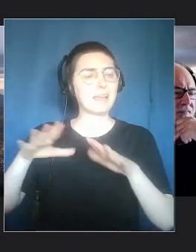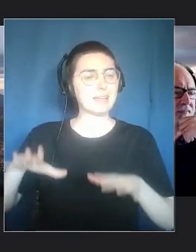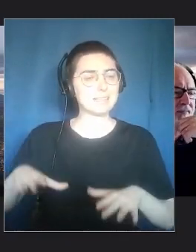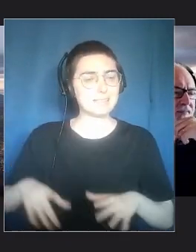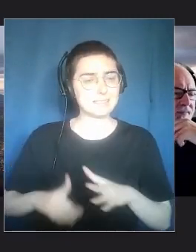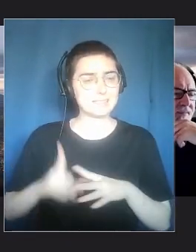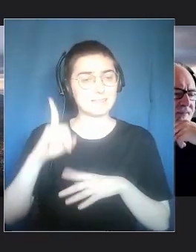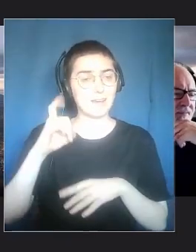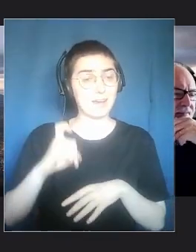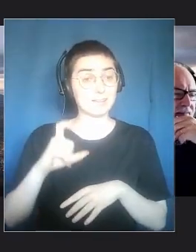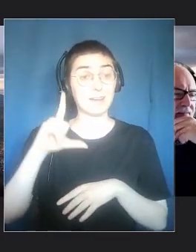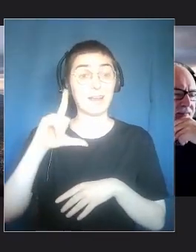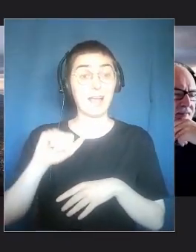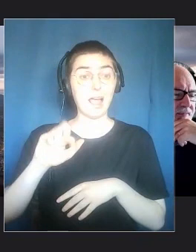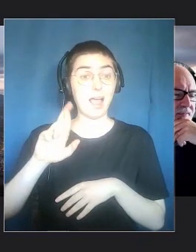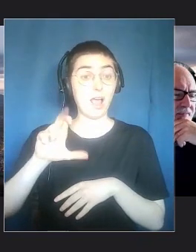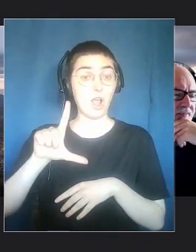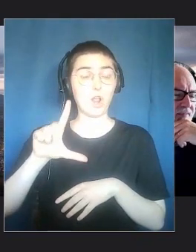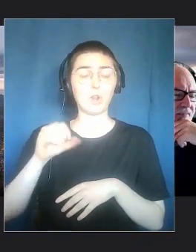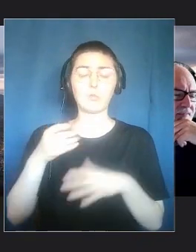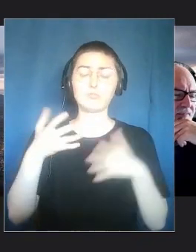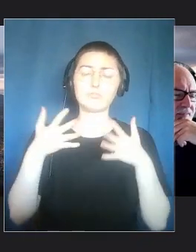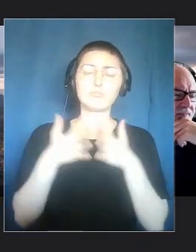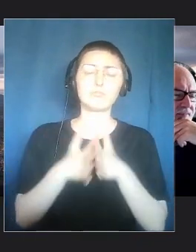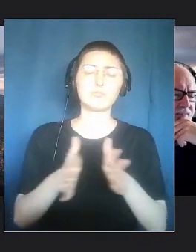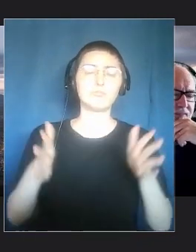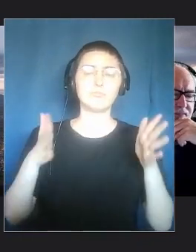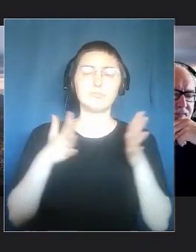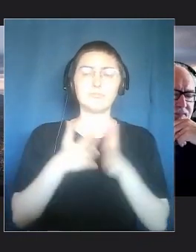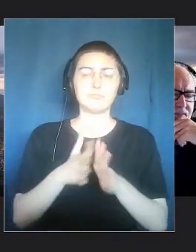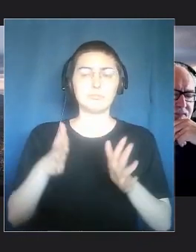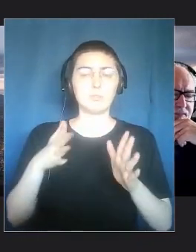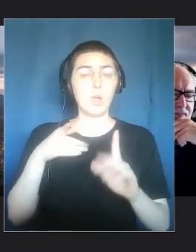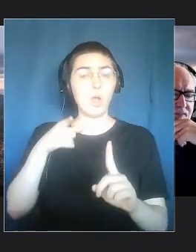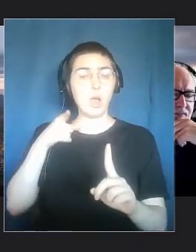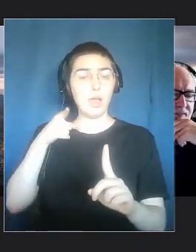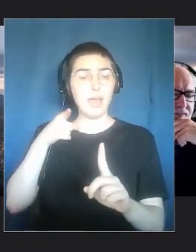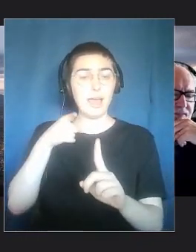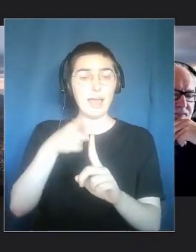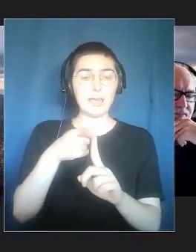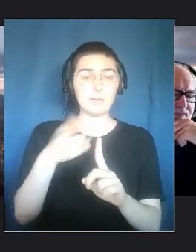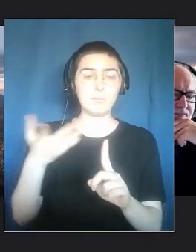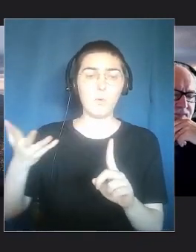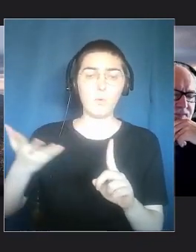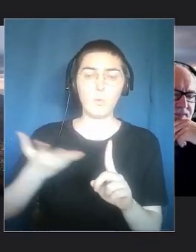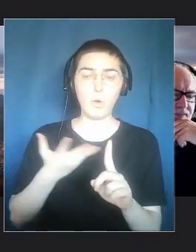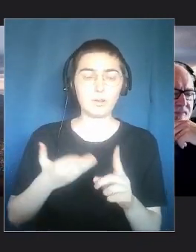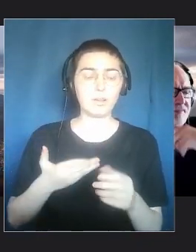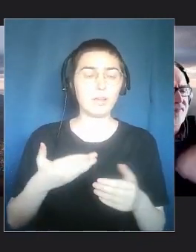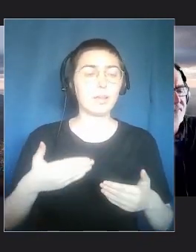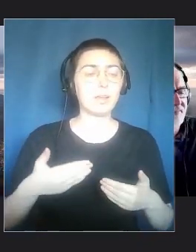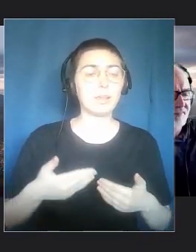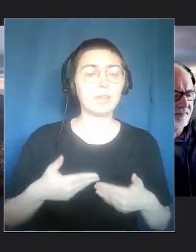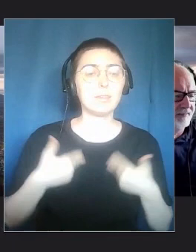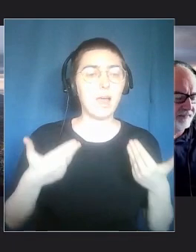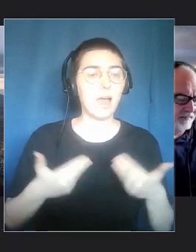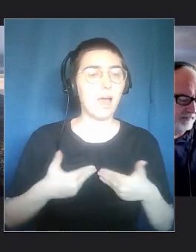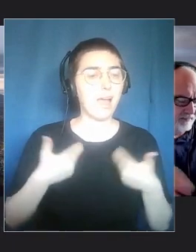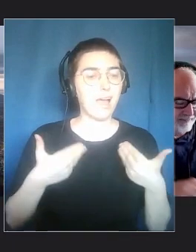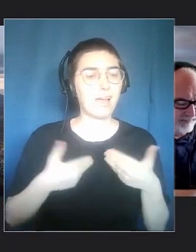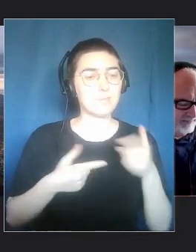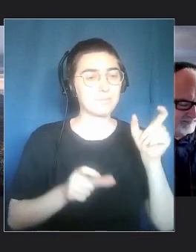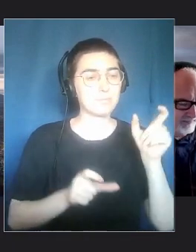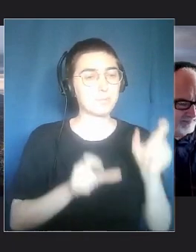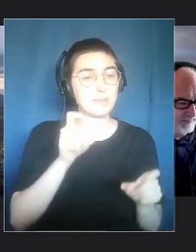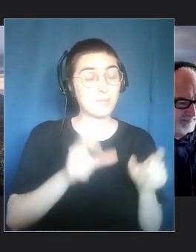this last dialogue. Carlo talked about the objective of involving